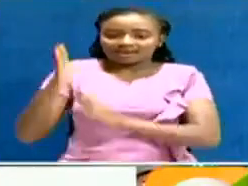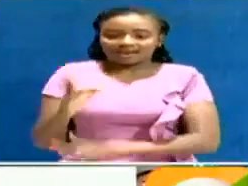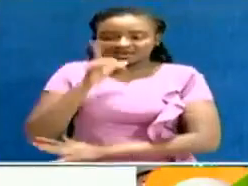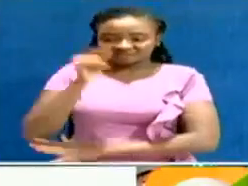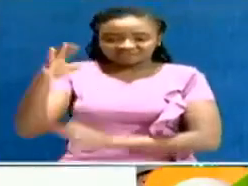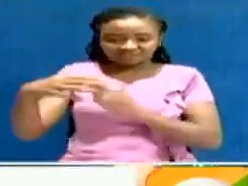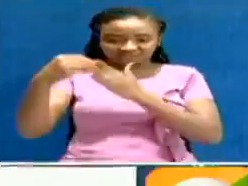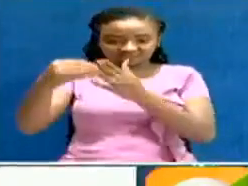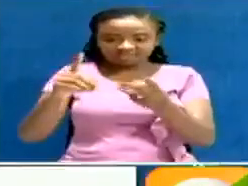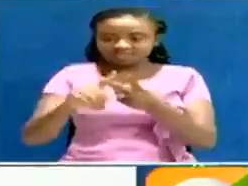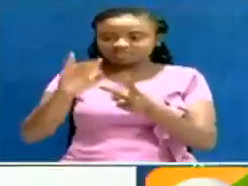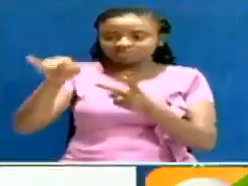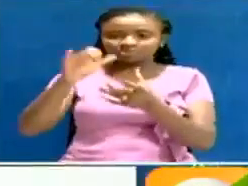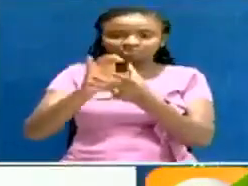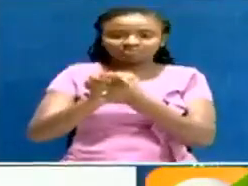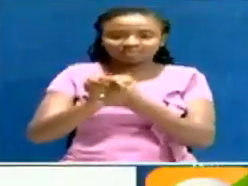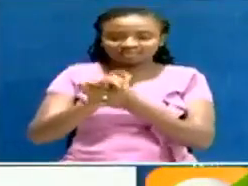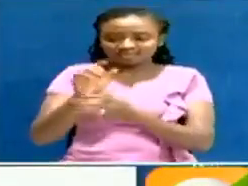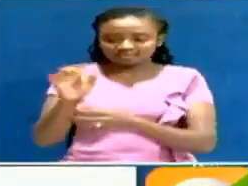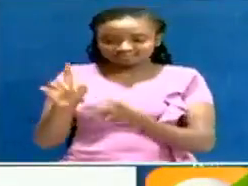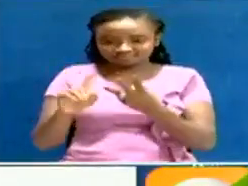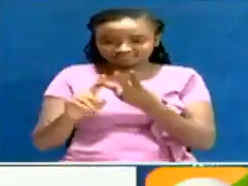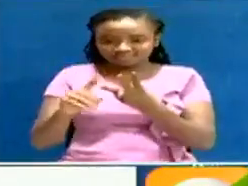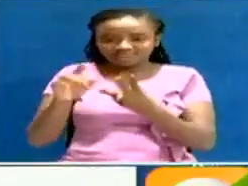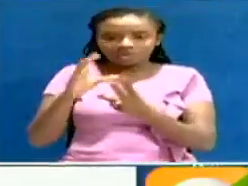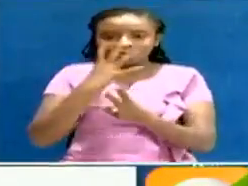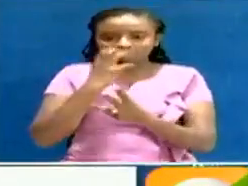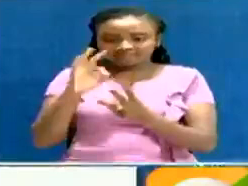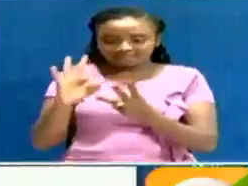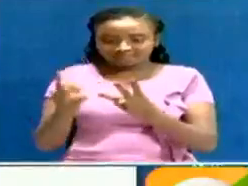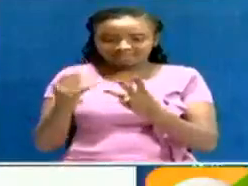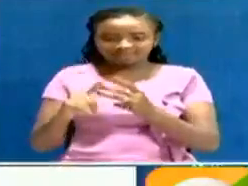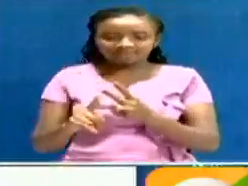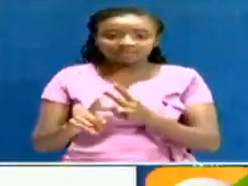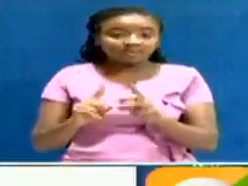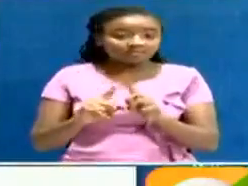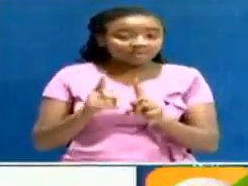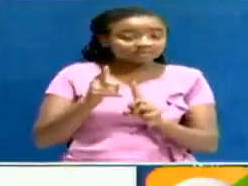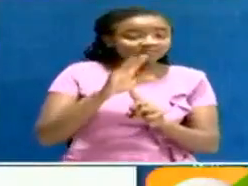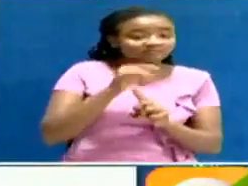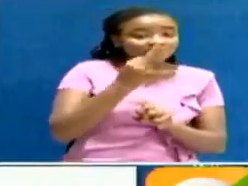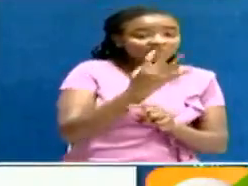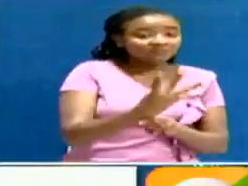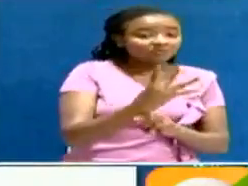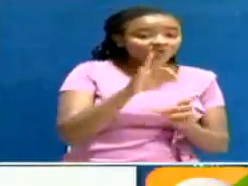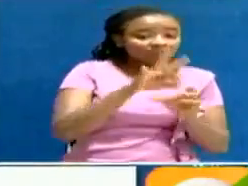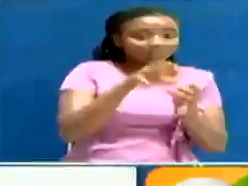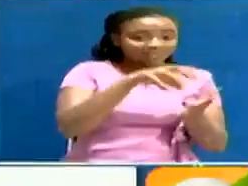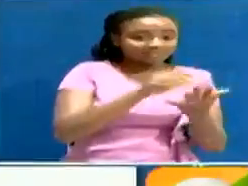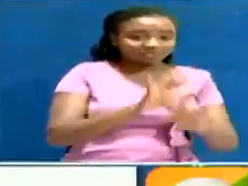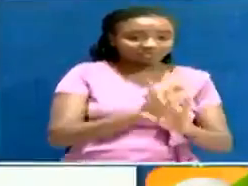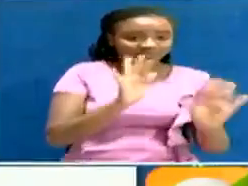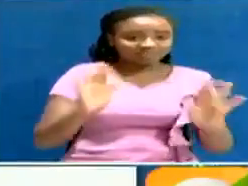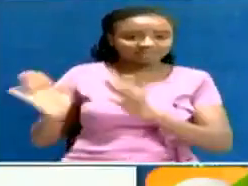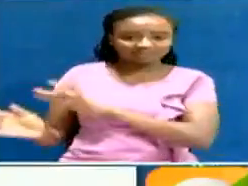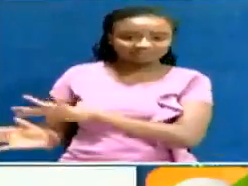The Jubilee candidate, 30%, and the ODM candidate, 25%. But remember, this is from only four polling stations, and we'll keep updating